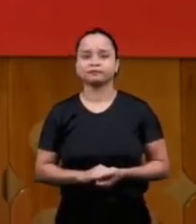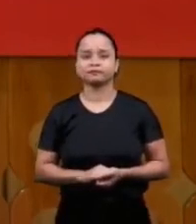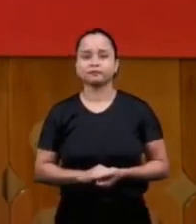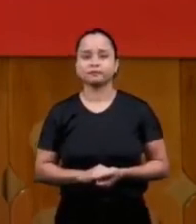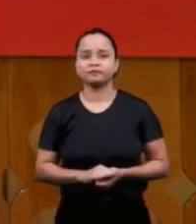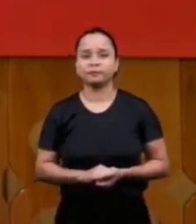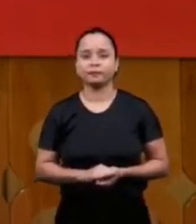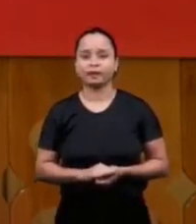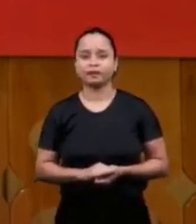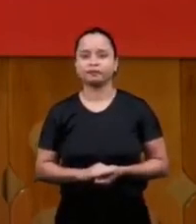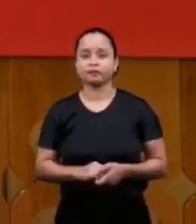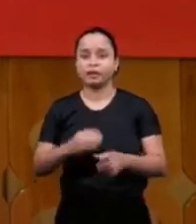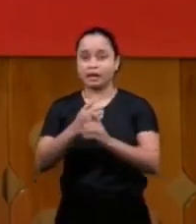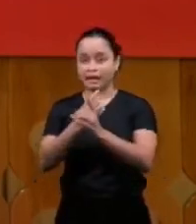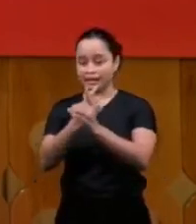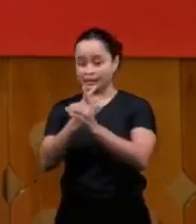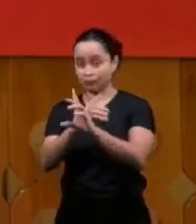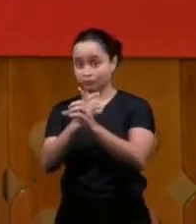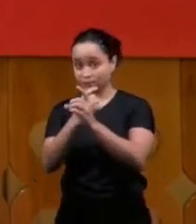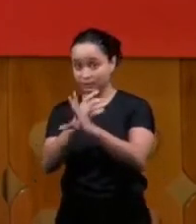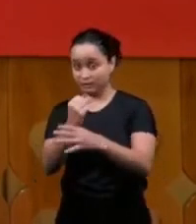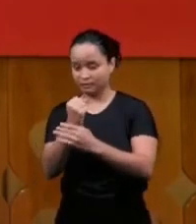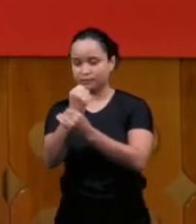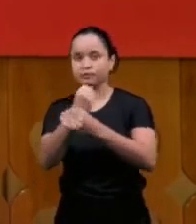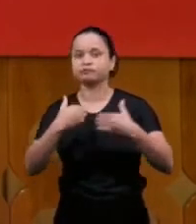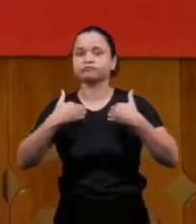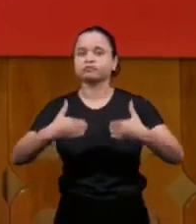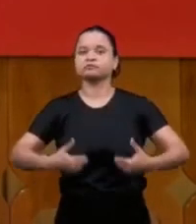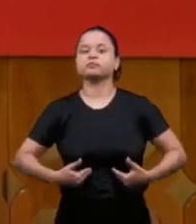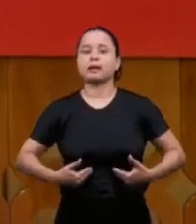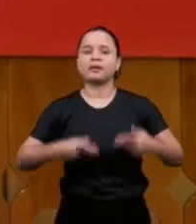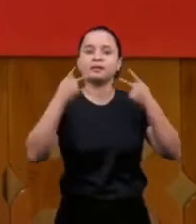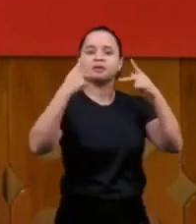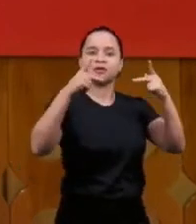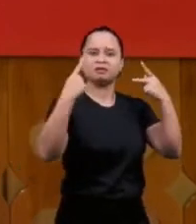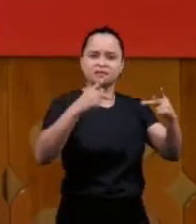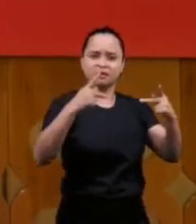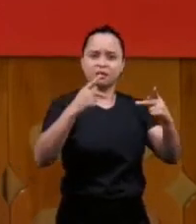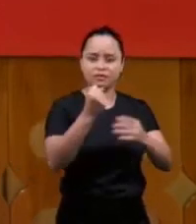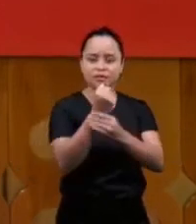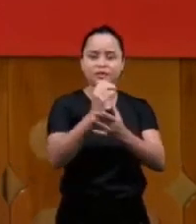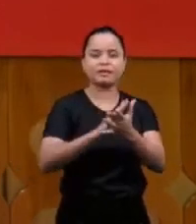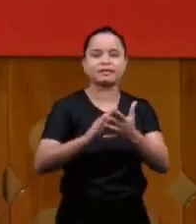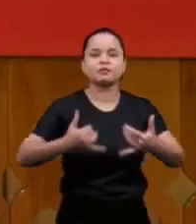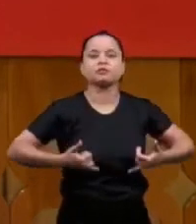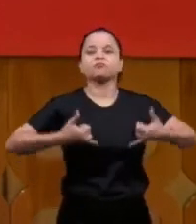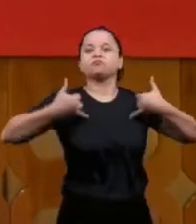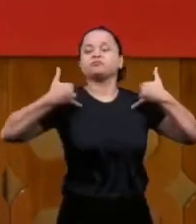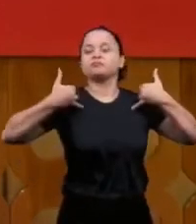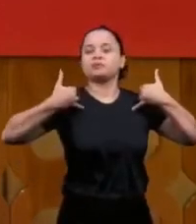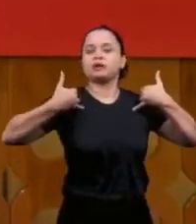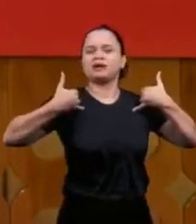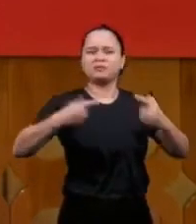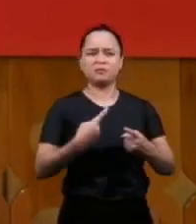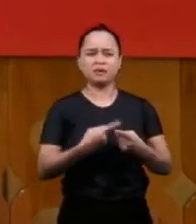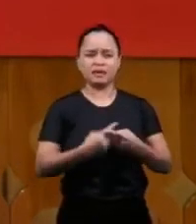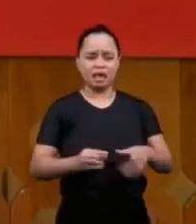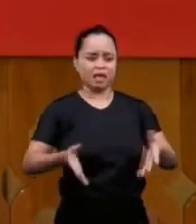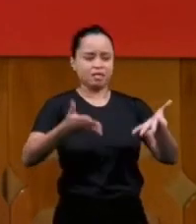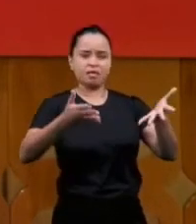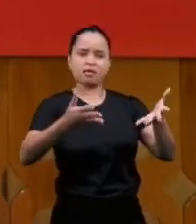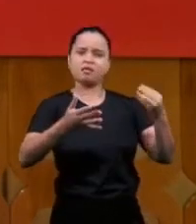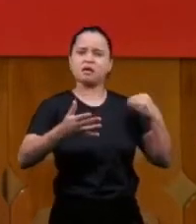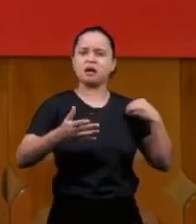the doctrine strengthens the body and preaching strengthens the vanity and strengthens sin by